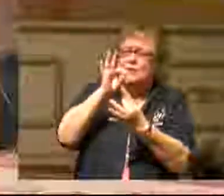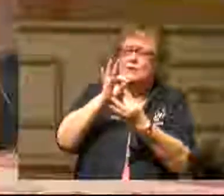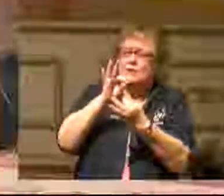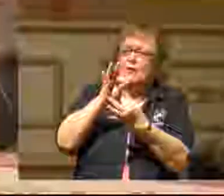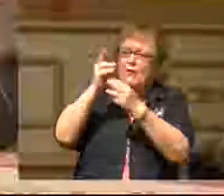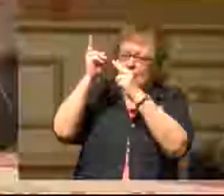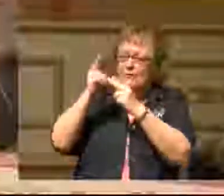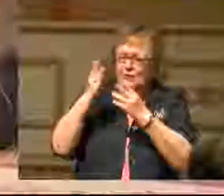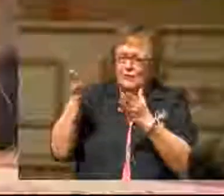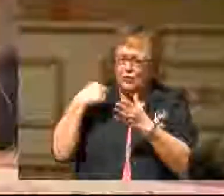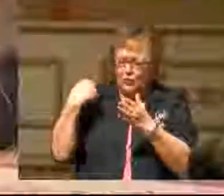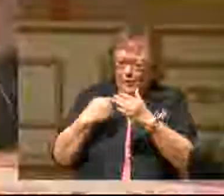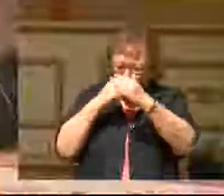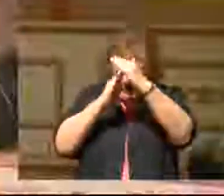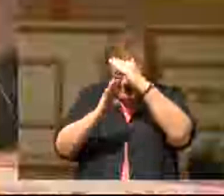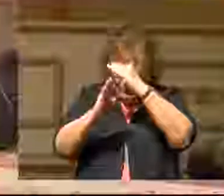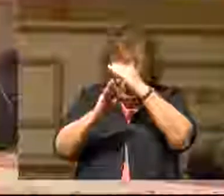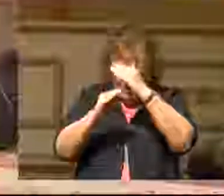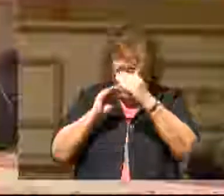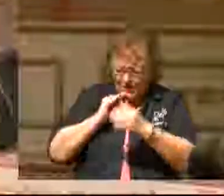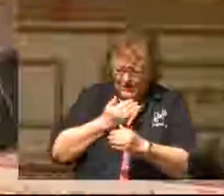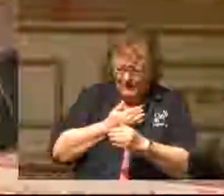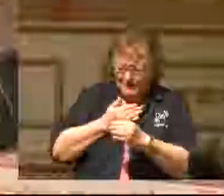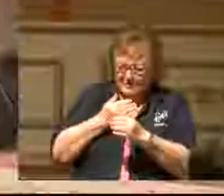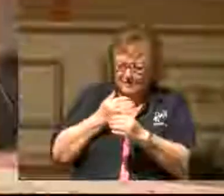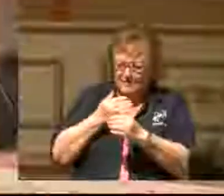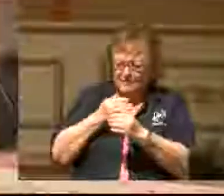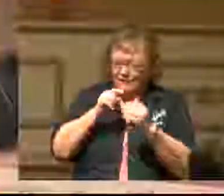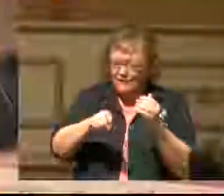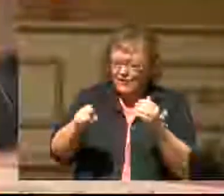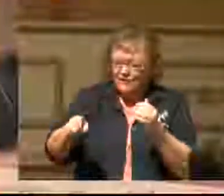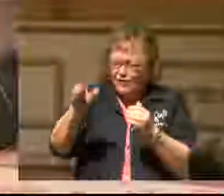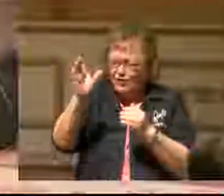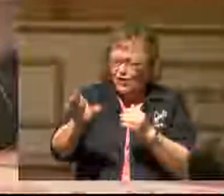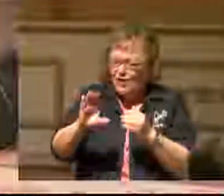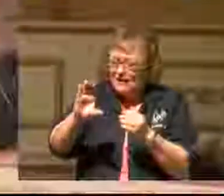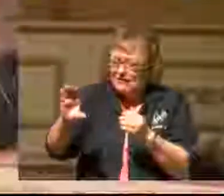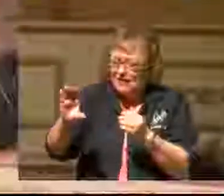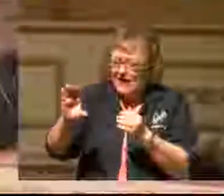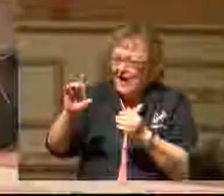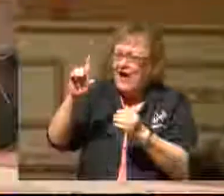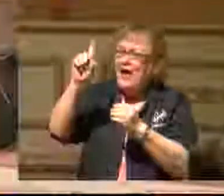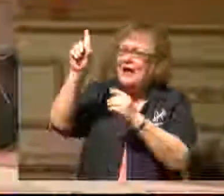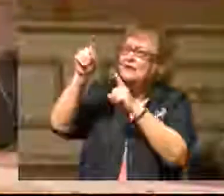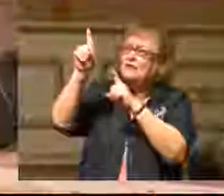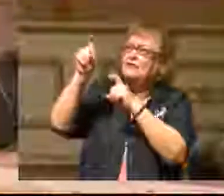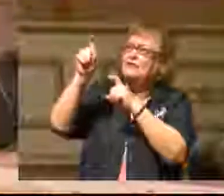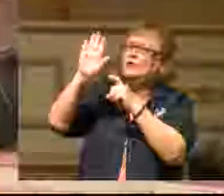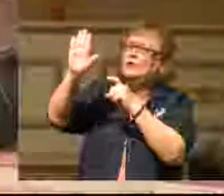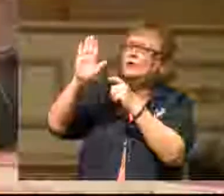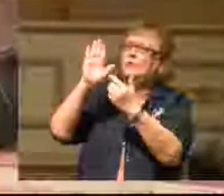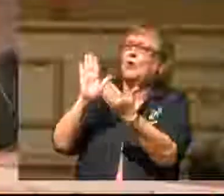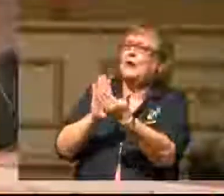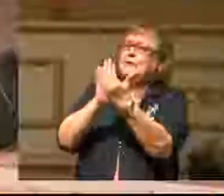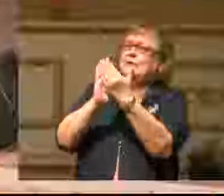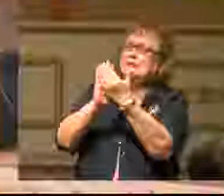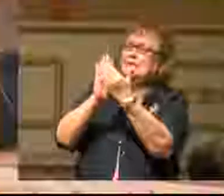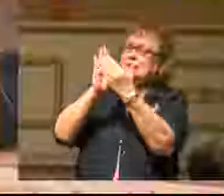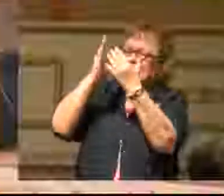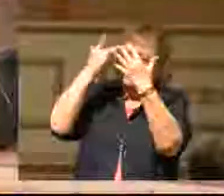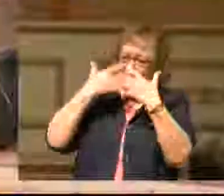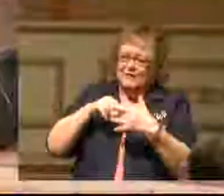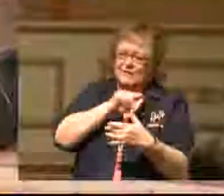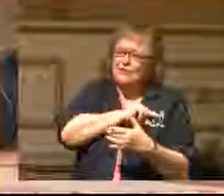We do humble ourselves at the foot of the cross and ask for your filling and ask for your presence and ask for the